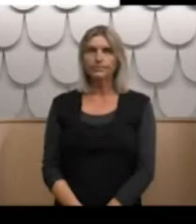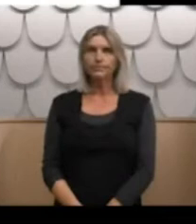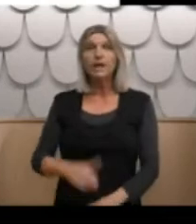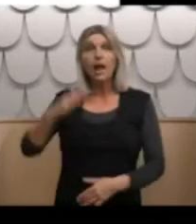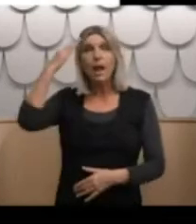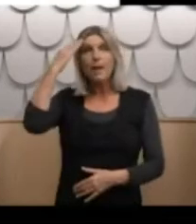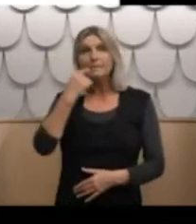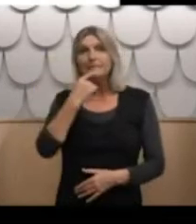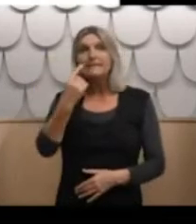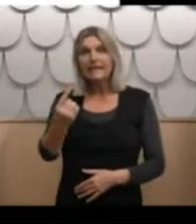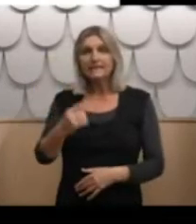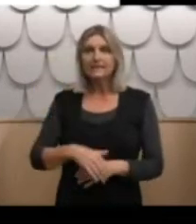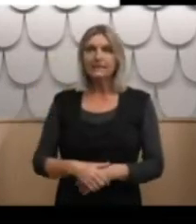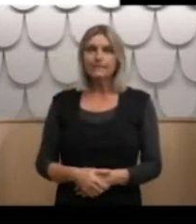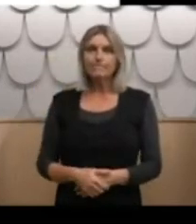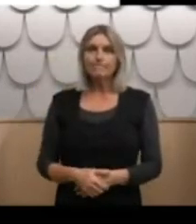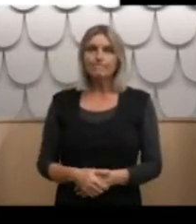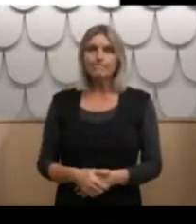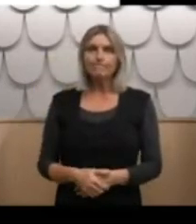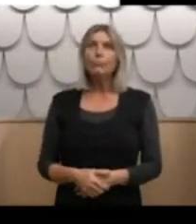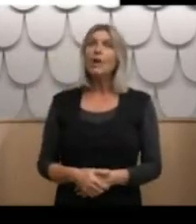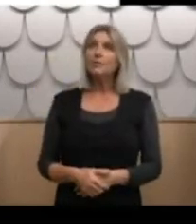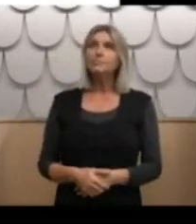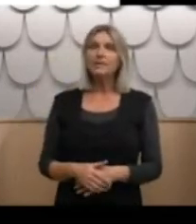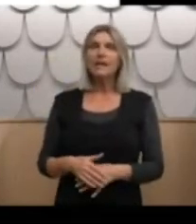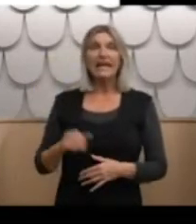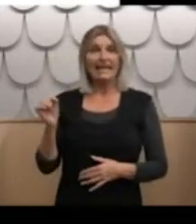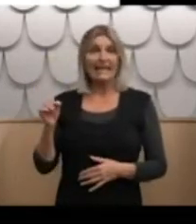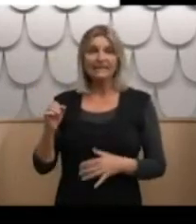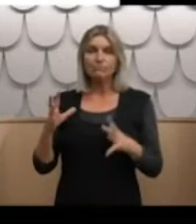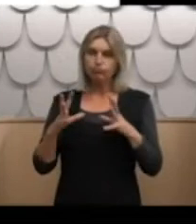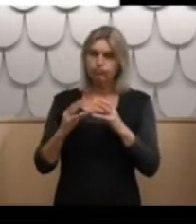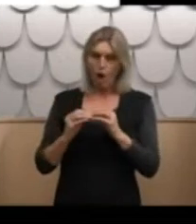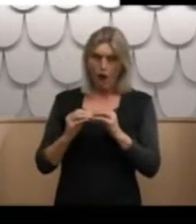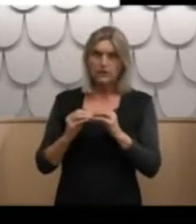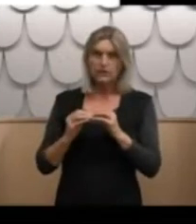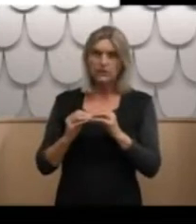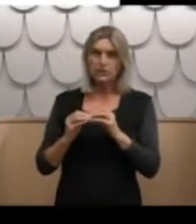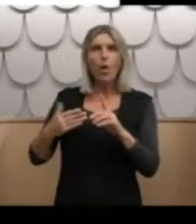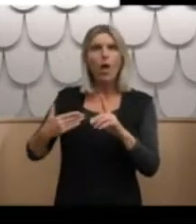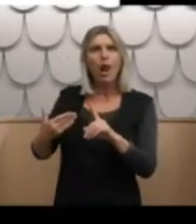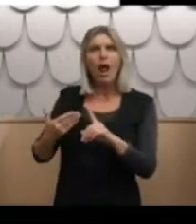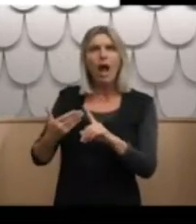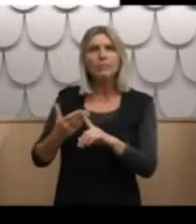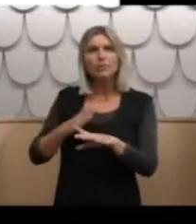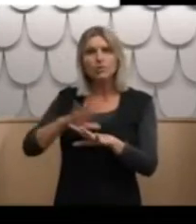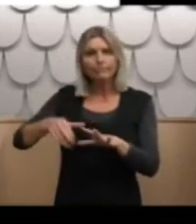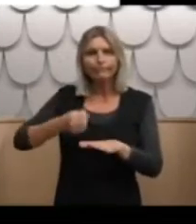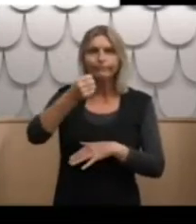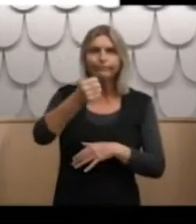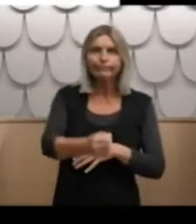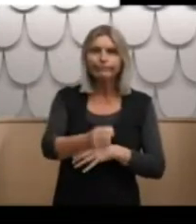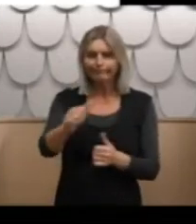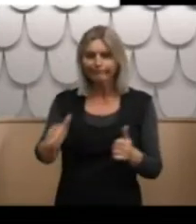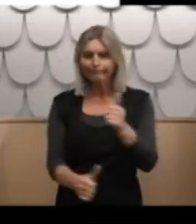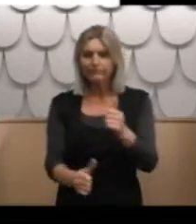Mum says that... Yes, Brian, until he became a state ward, no